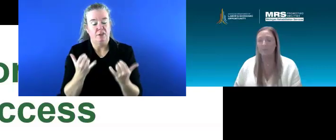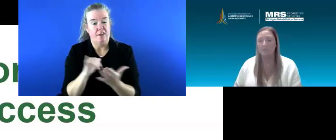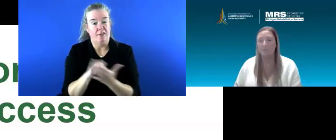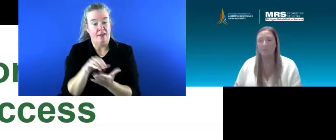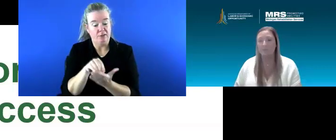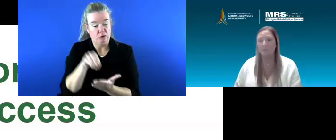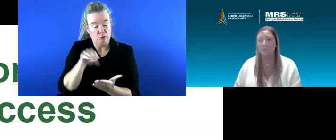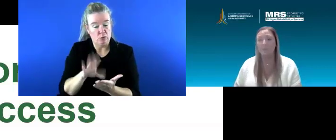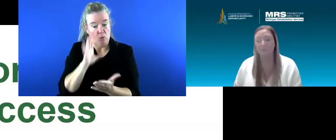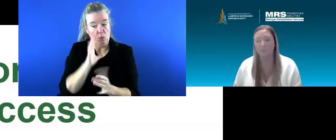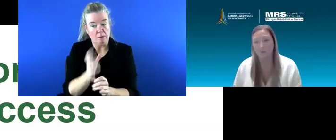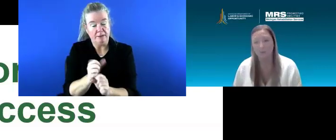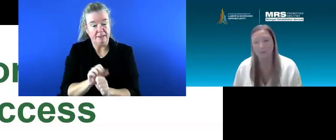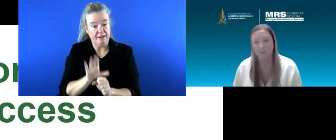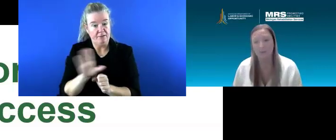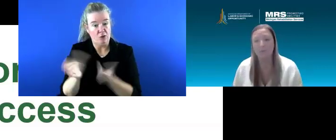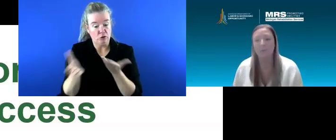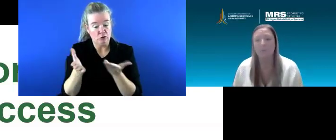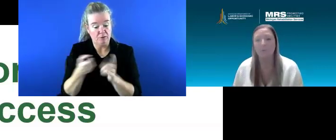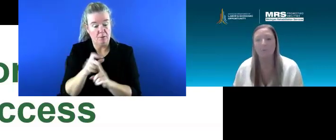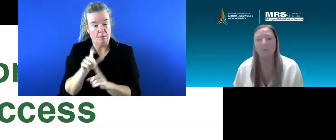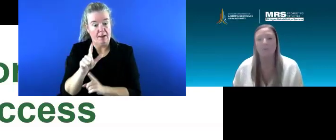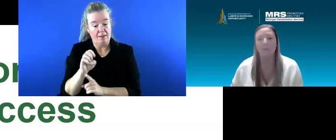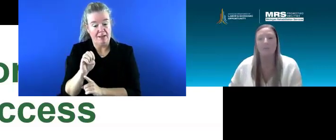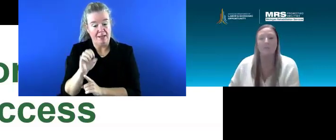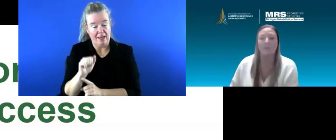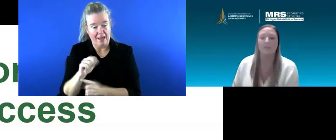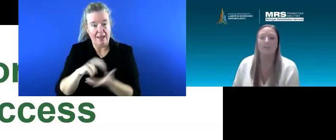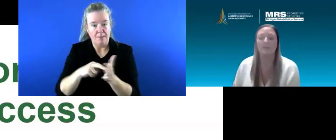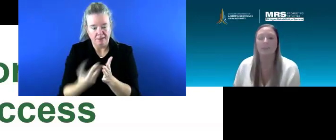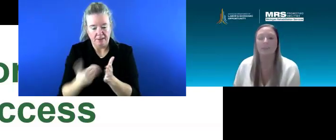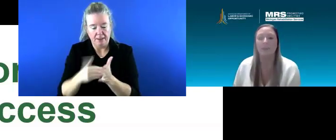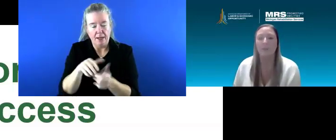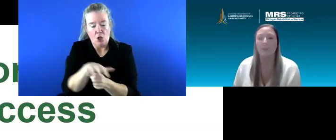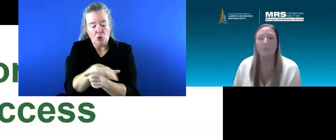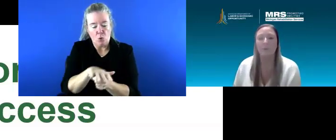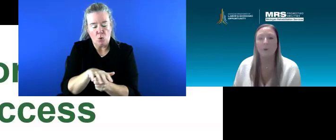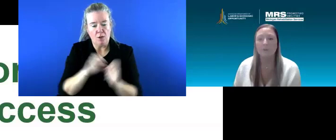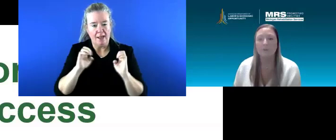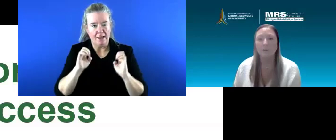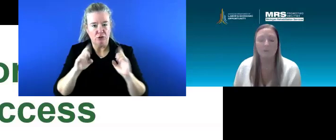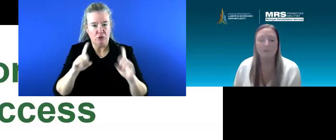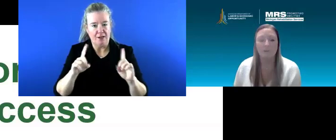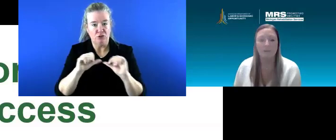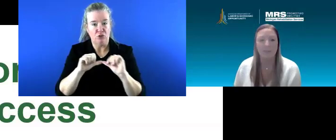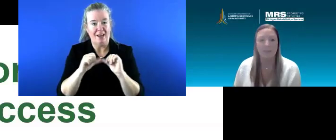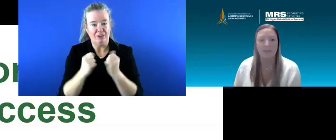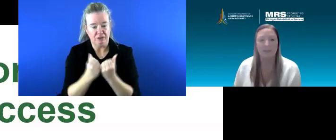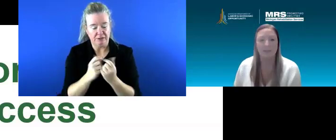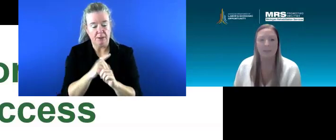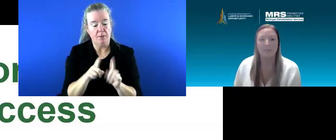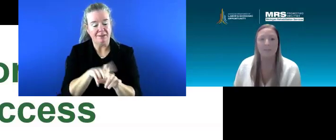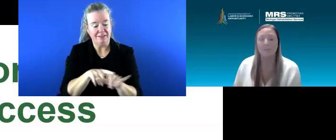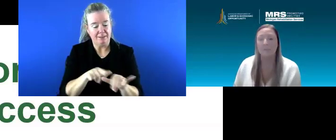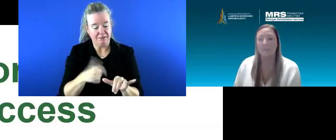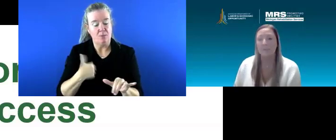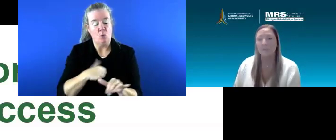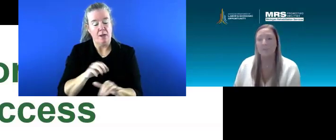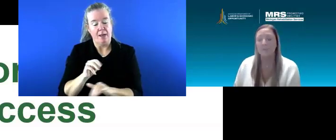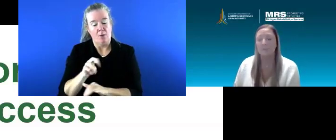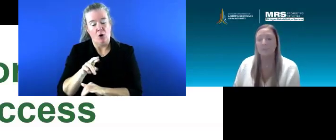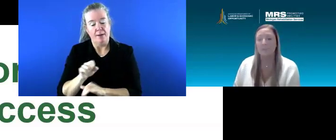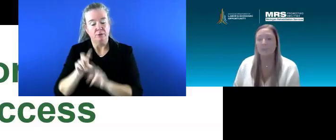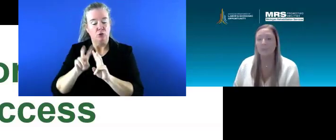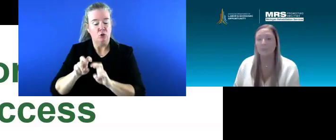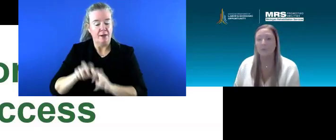receiving their services from their LEA, their local education agency, we're also looking at services